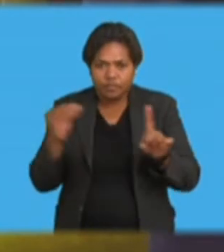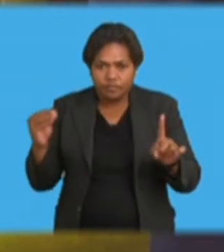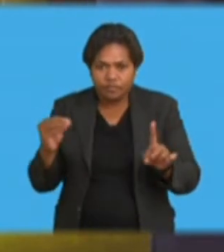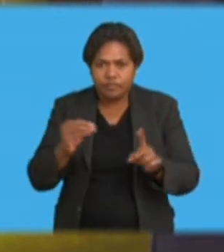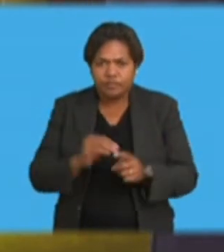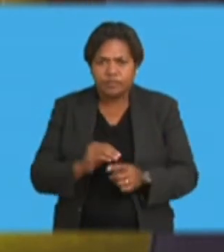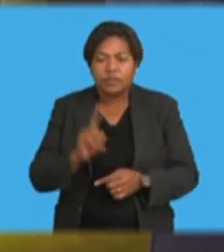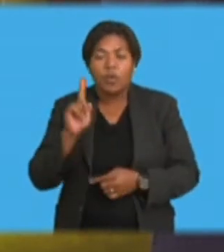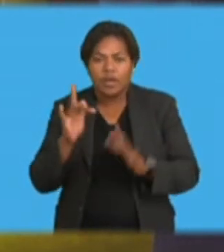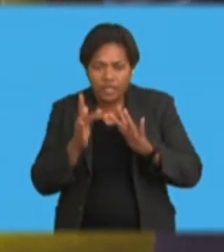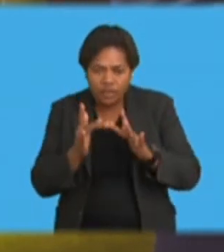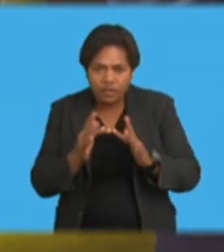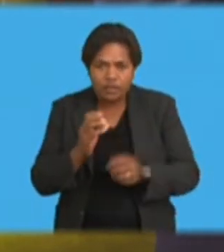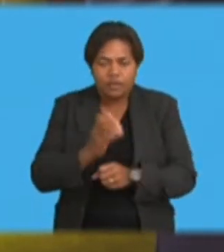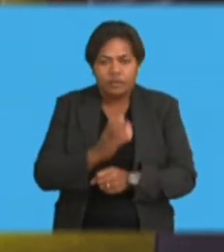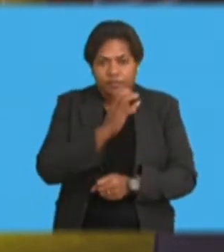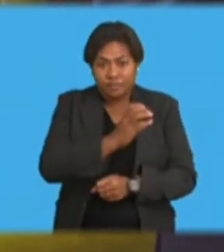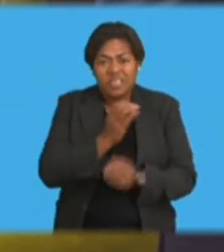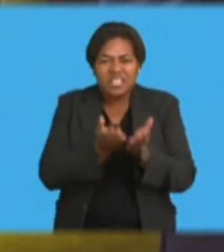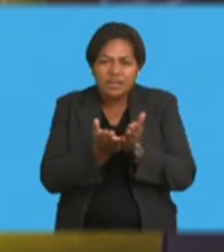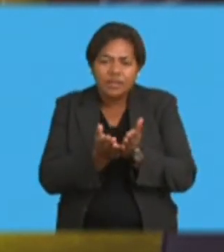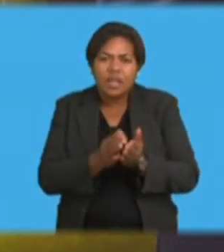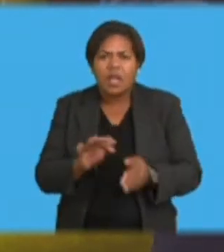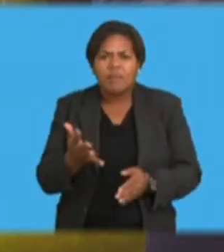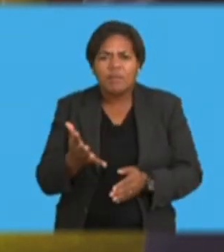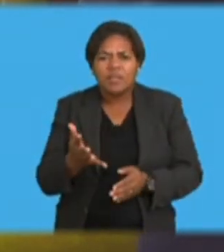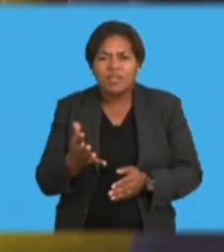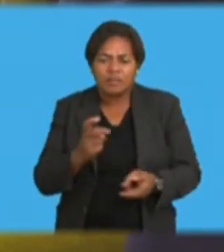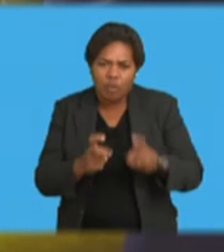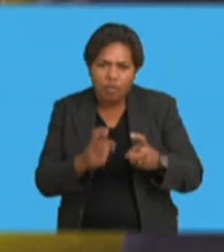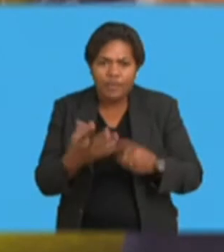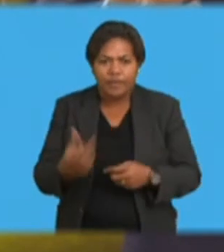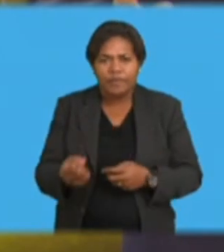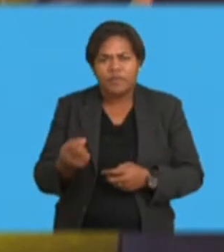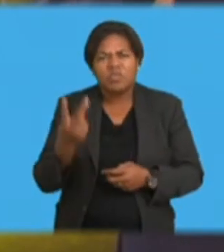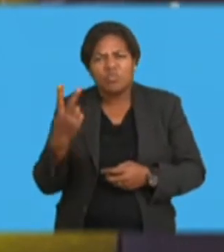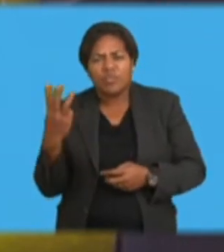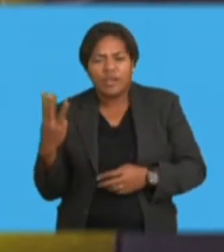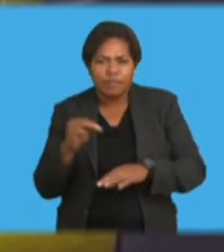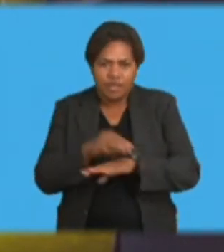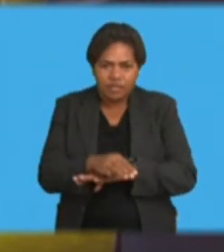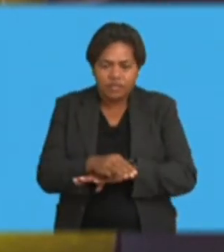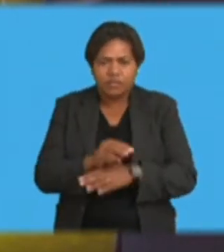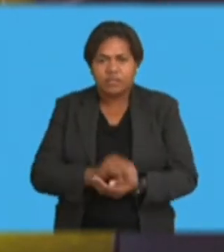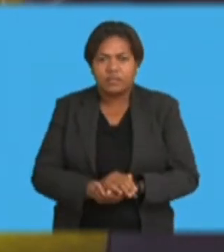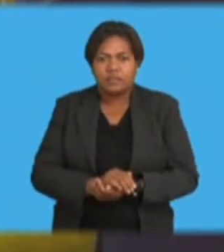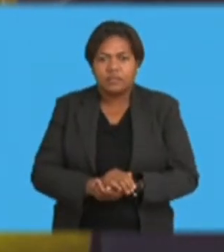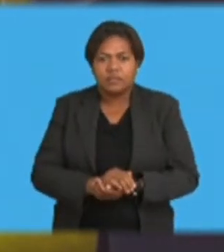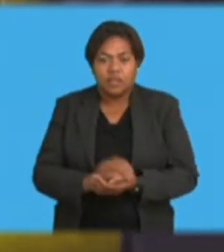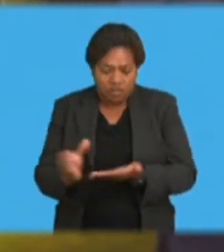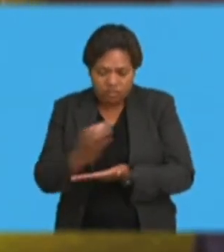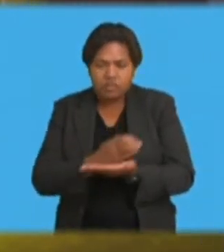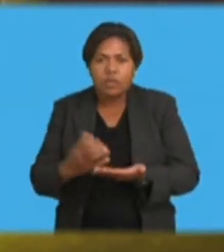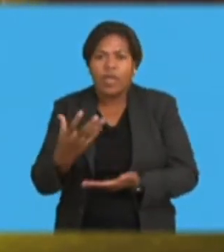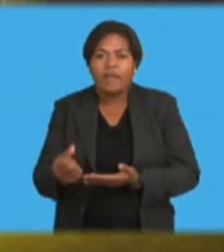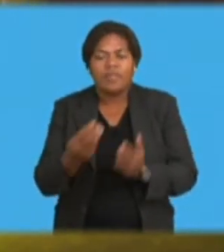company, even though the services may be down for three months or two months, the individual consumers would get a bill, and they